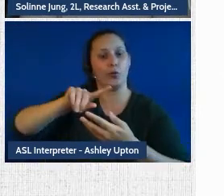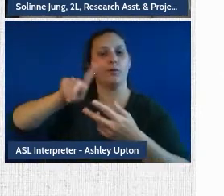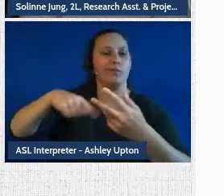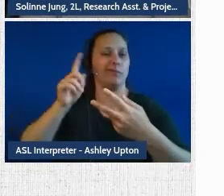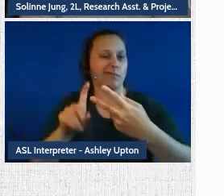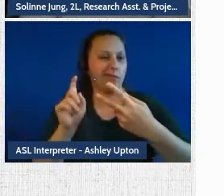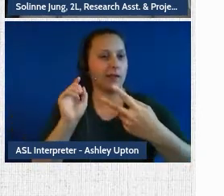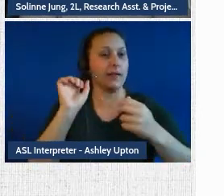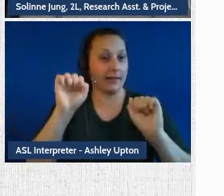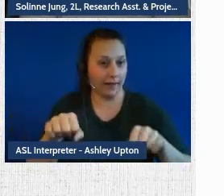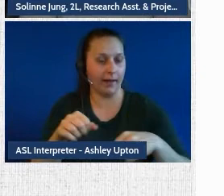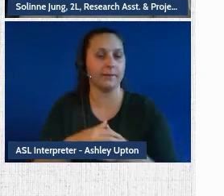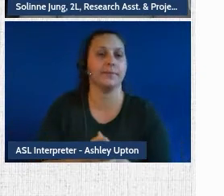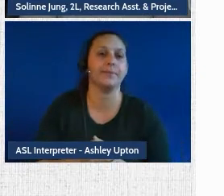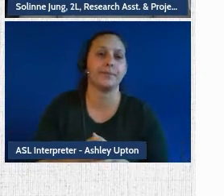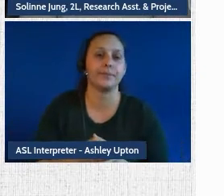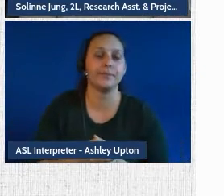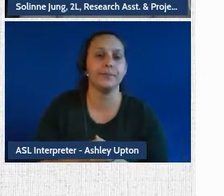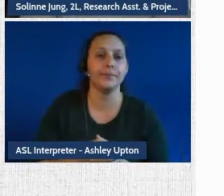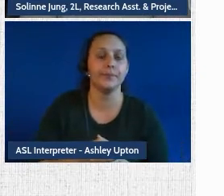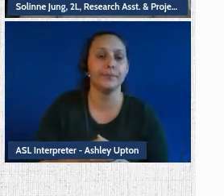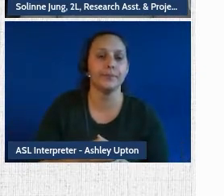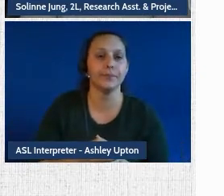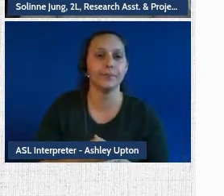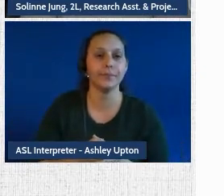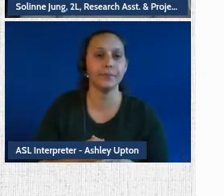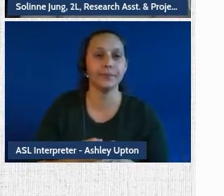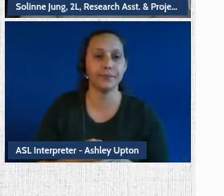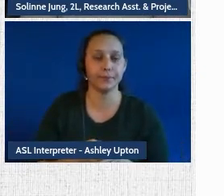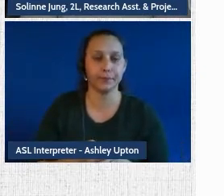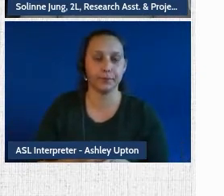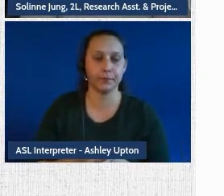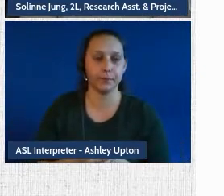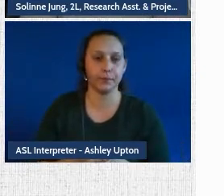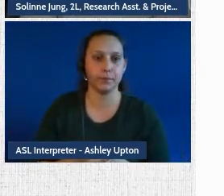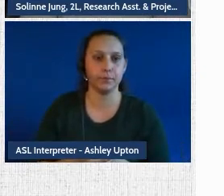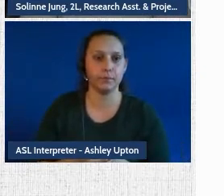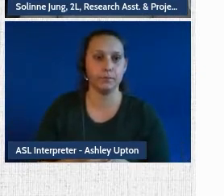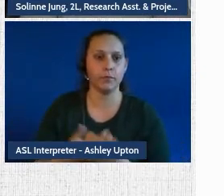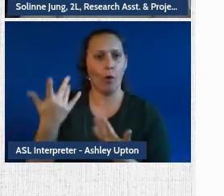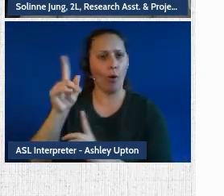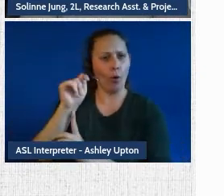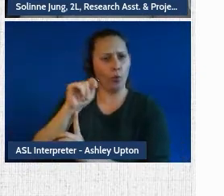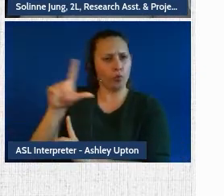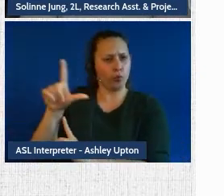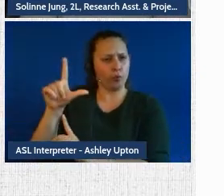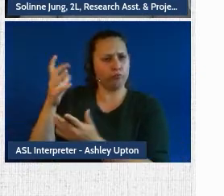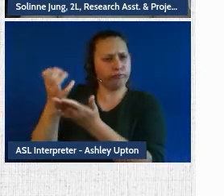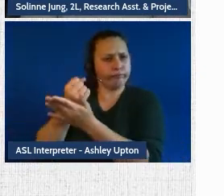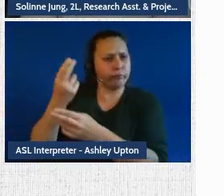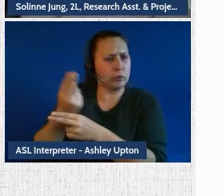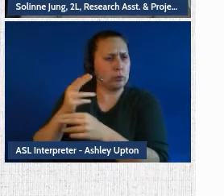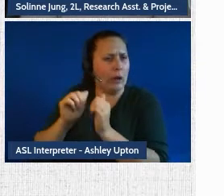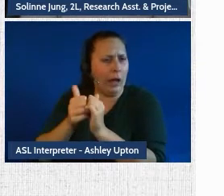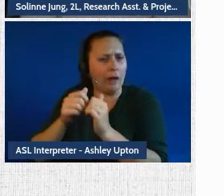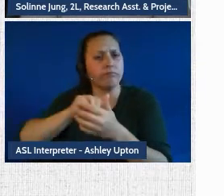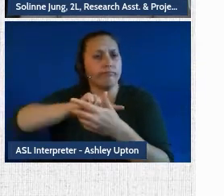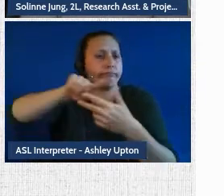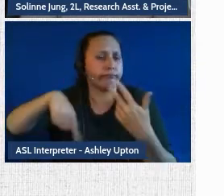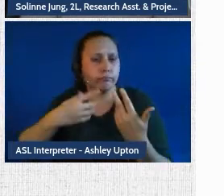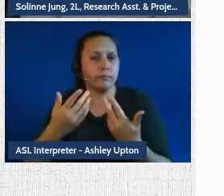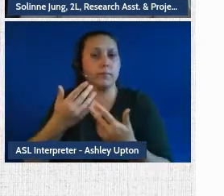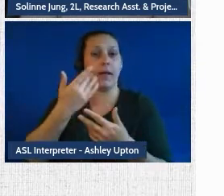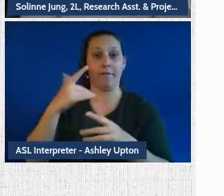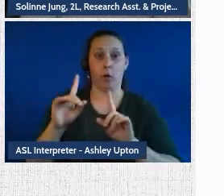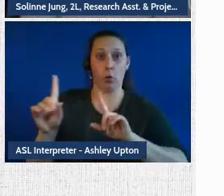So there are a handful of ways the tool could be applied. Now this version of the questionnaire would be